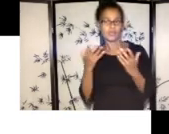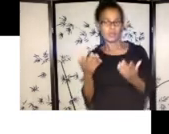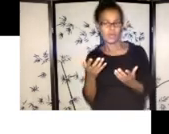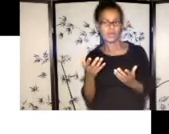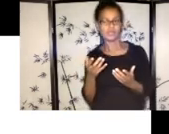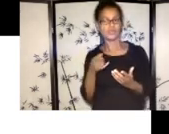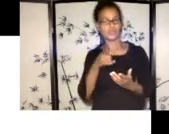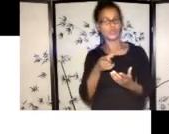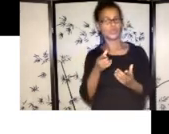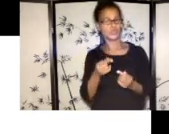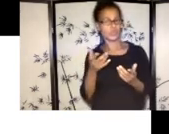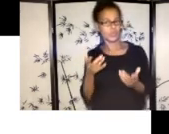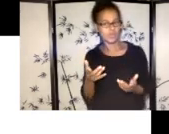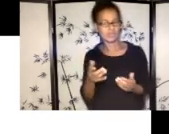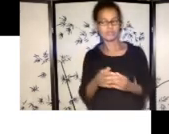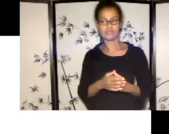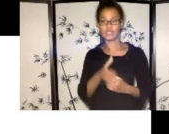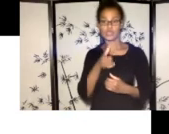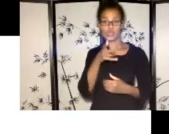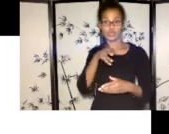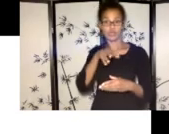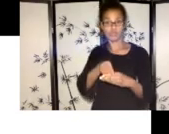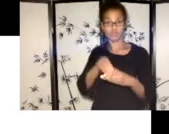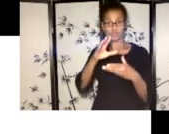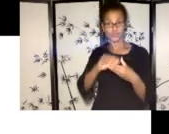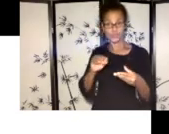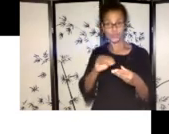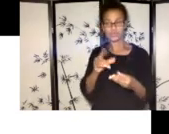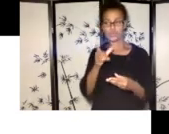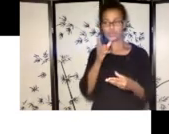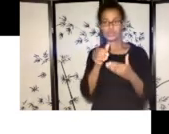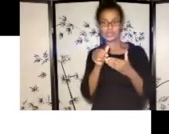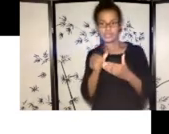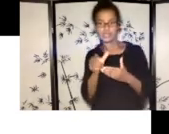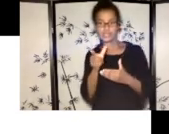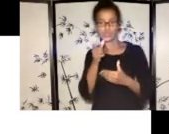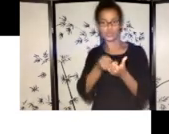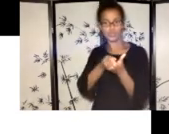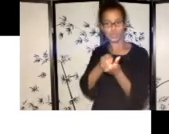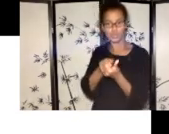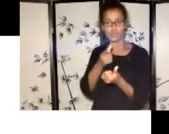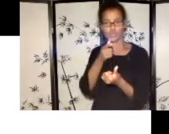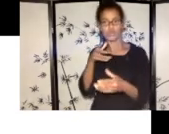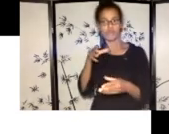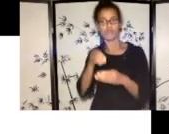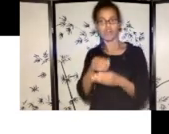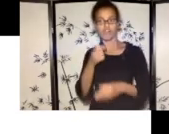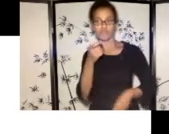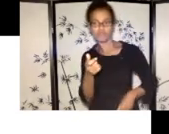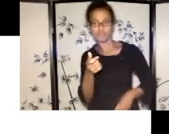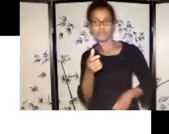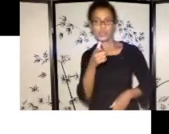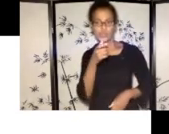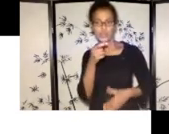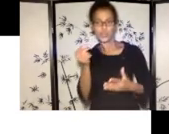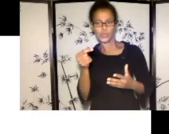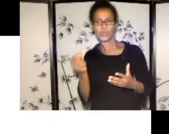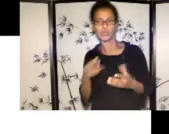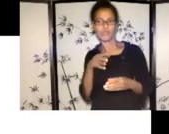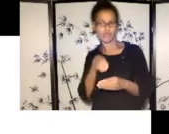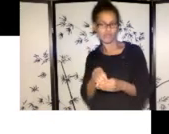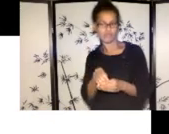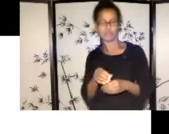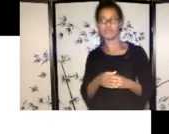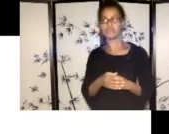story? Who is leading? Who is supporting and who is participating? It's not always the case.